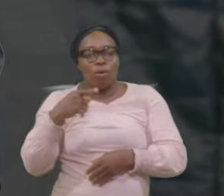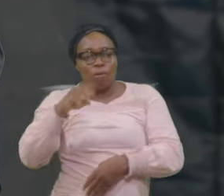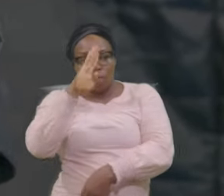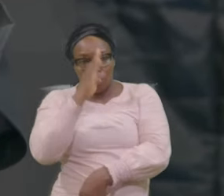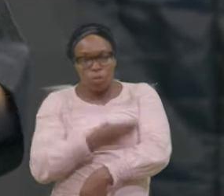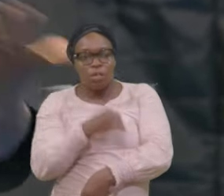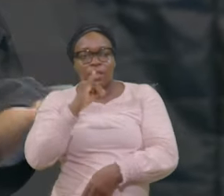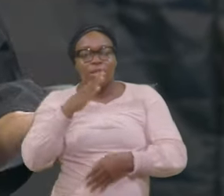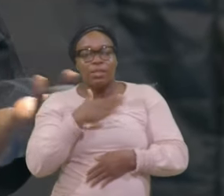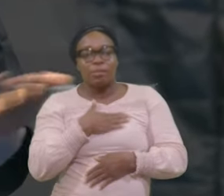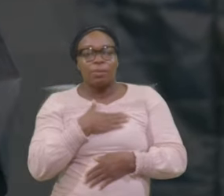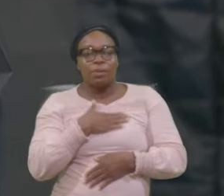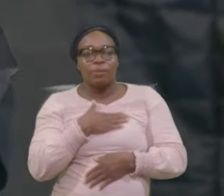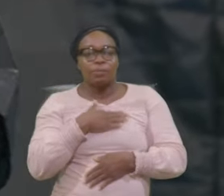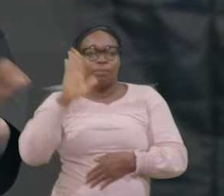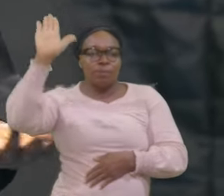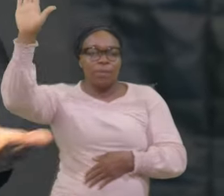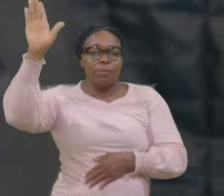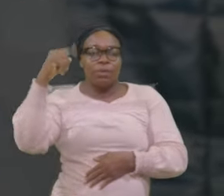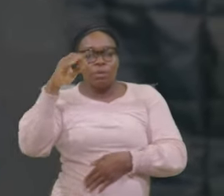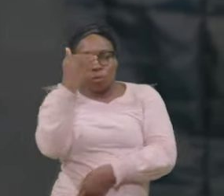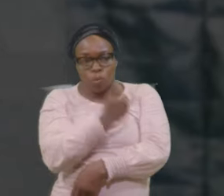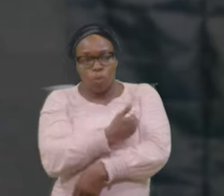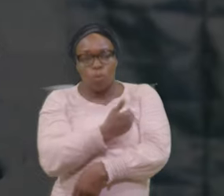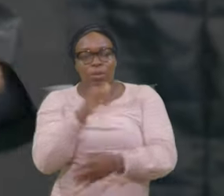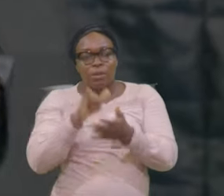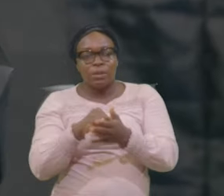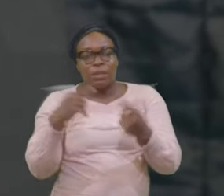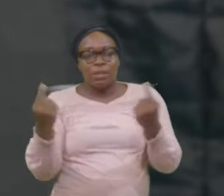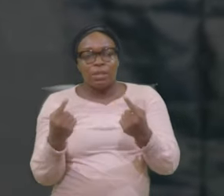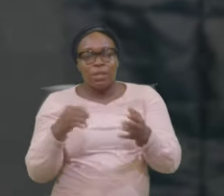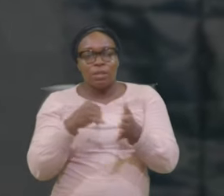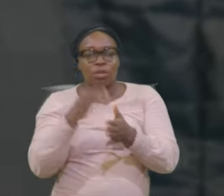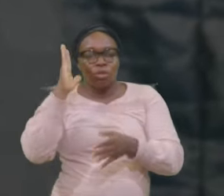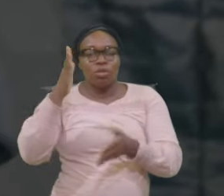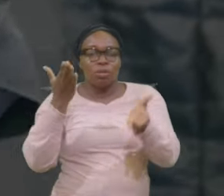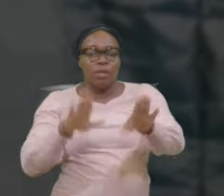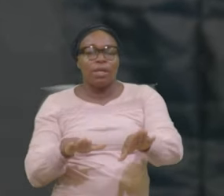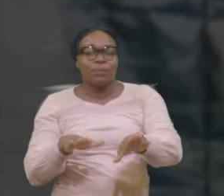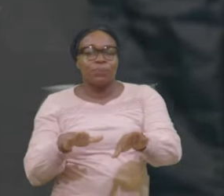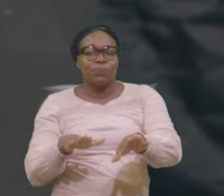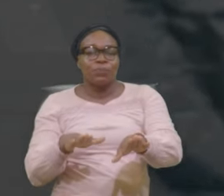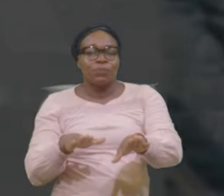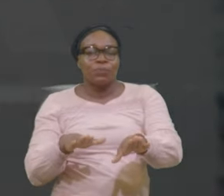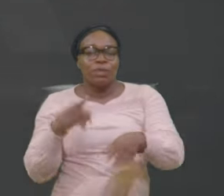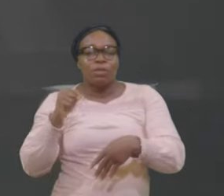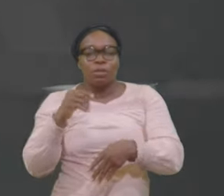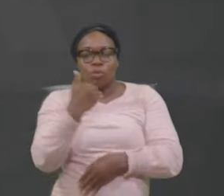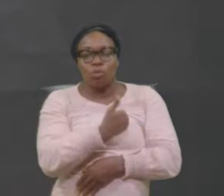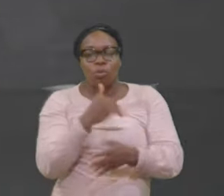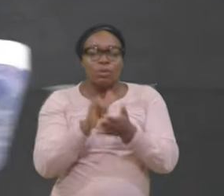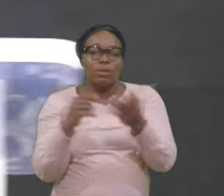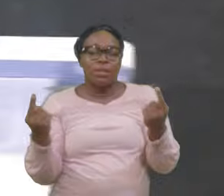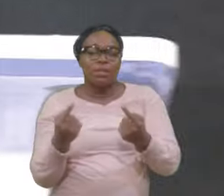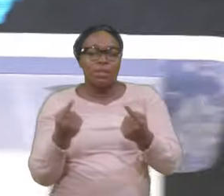Mine The Soul That Sin It Shall Die The Soul That Sin